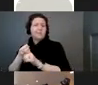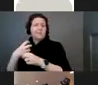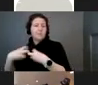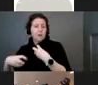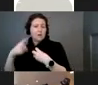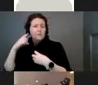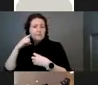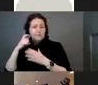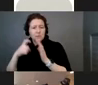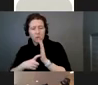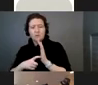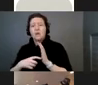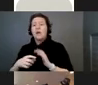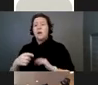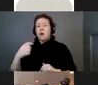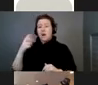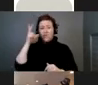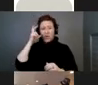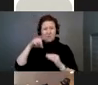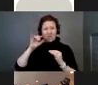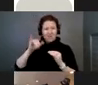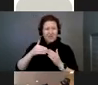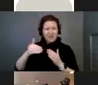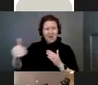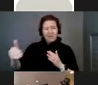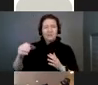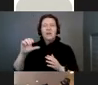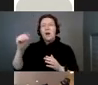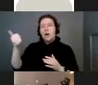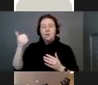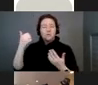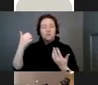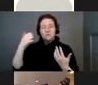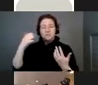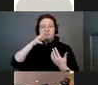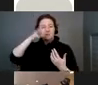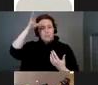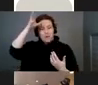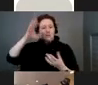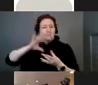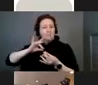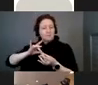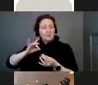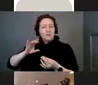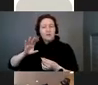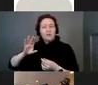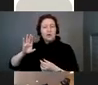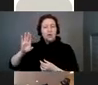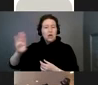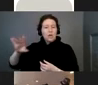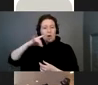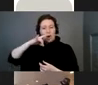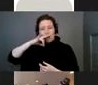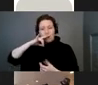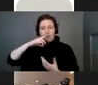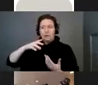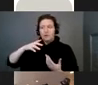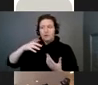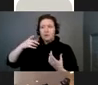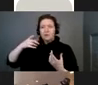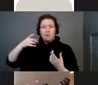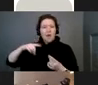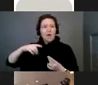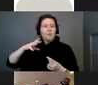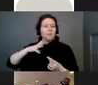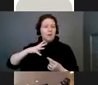actually heard of kids, you know, this is anecdotally from other CMV parents that were 10, 12 years